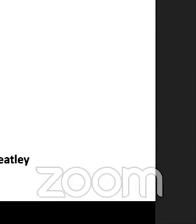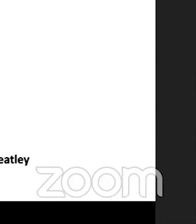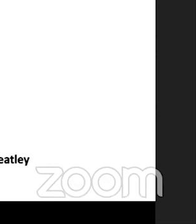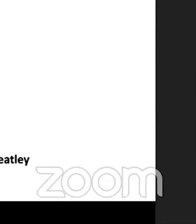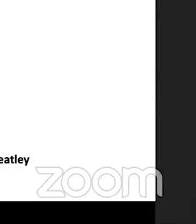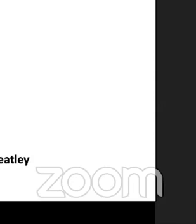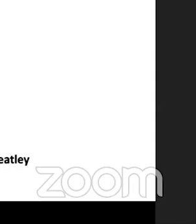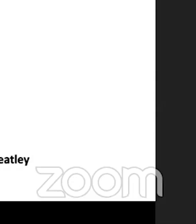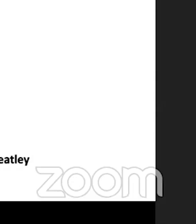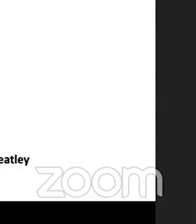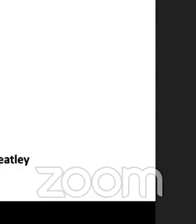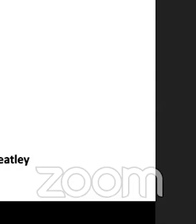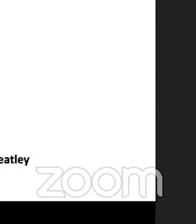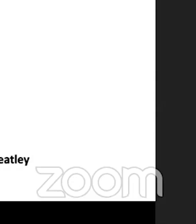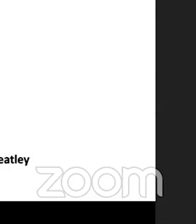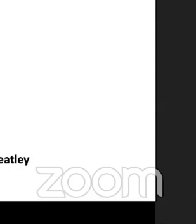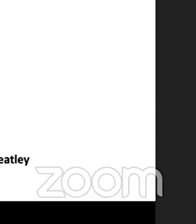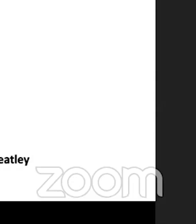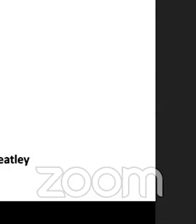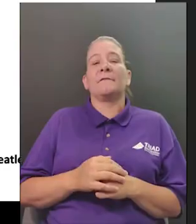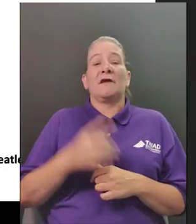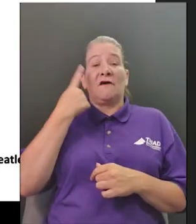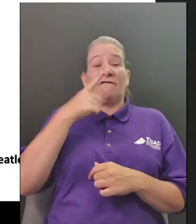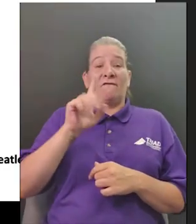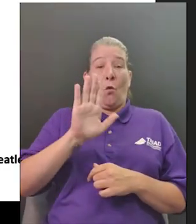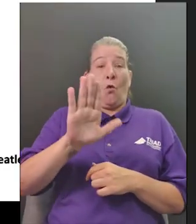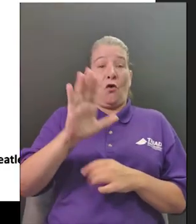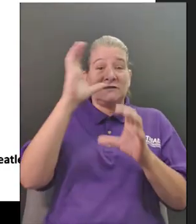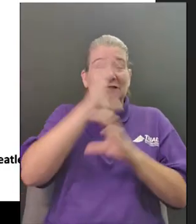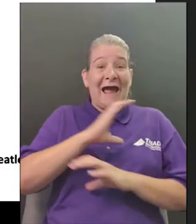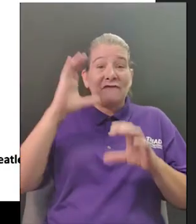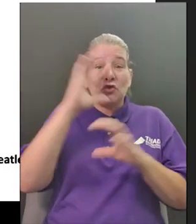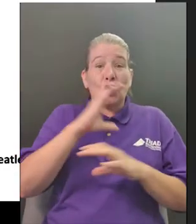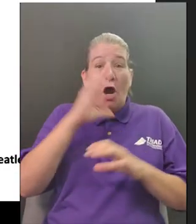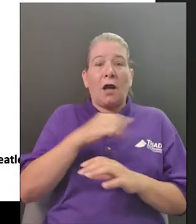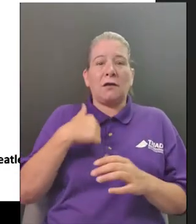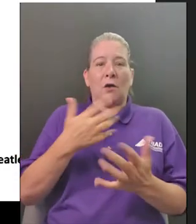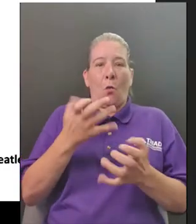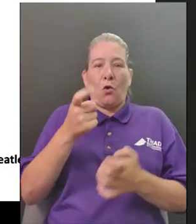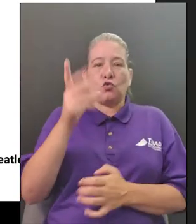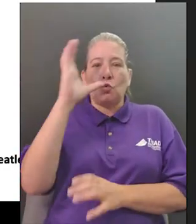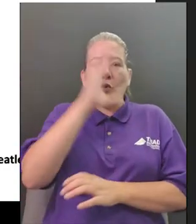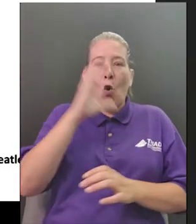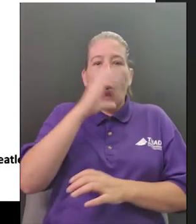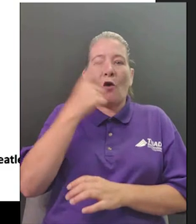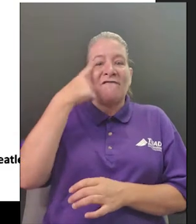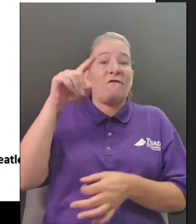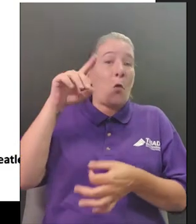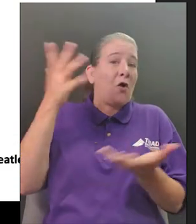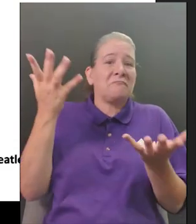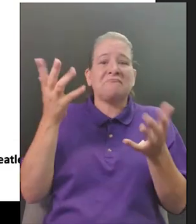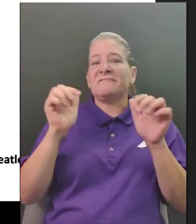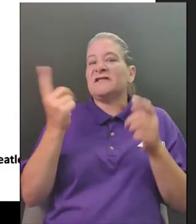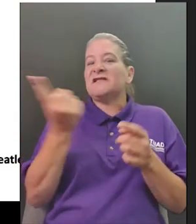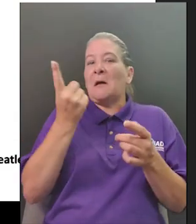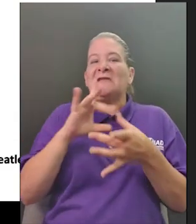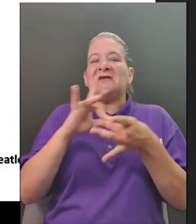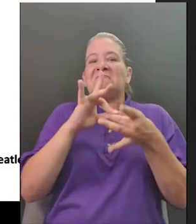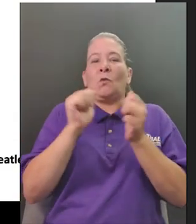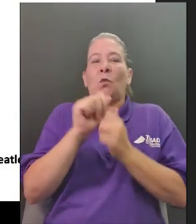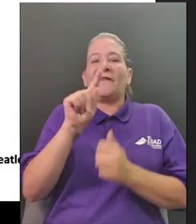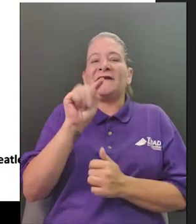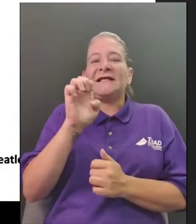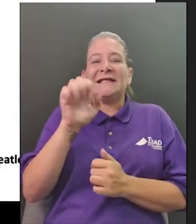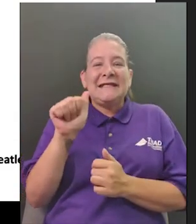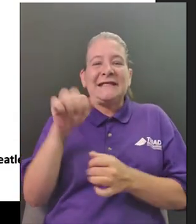so african americans were also part of the picture at the time right many